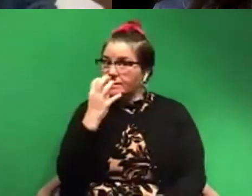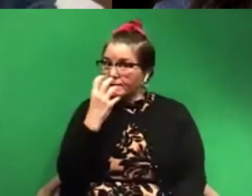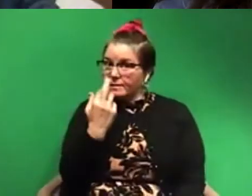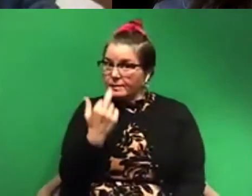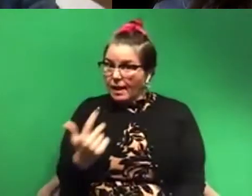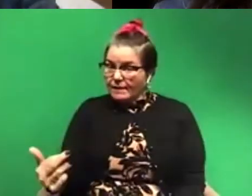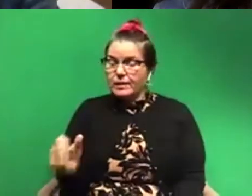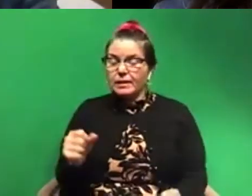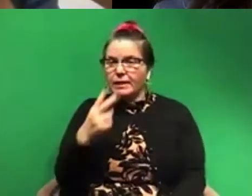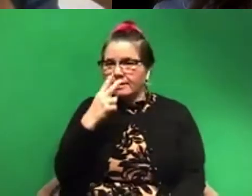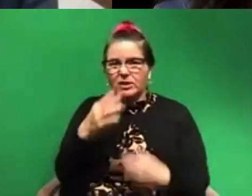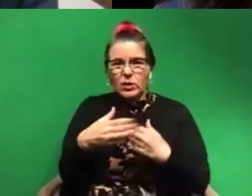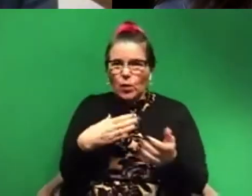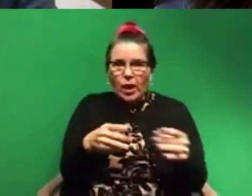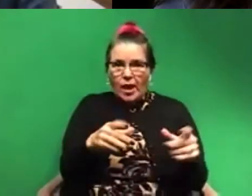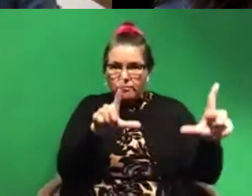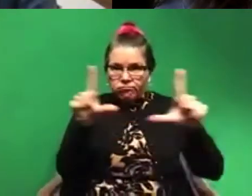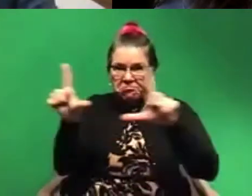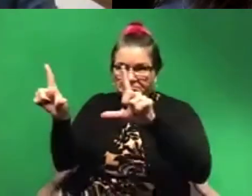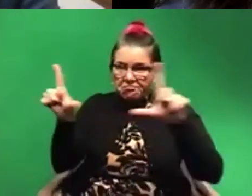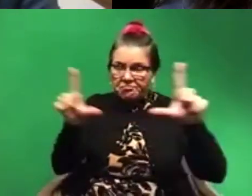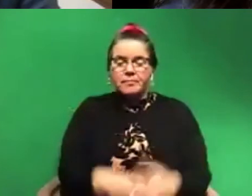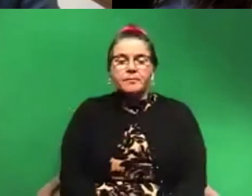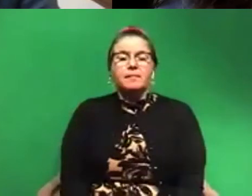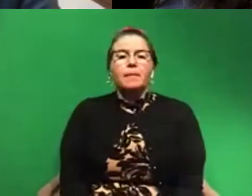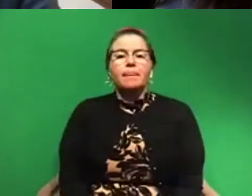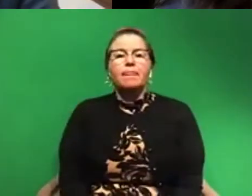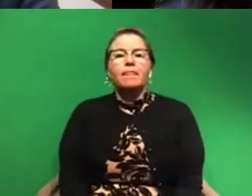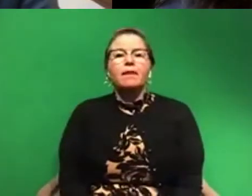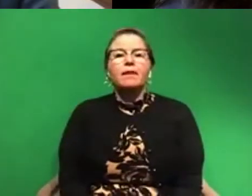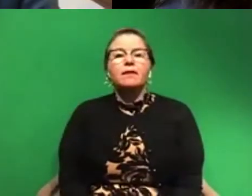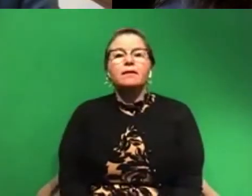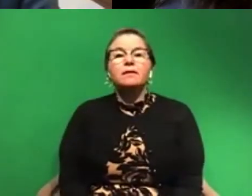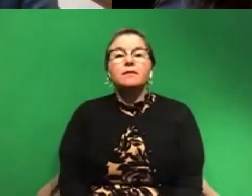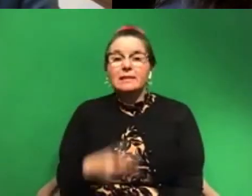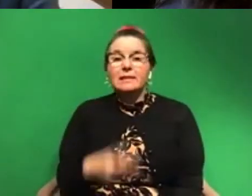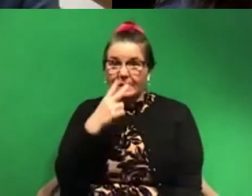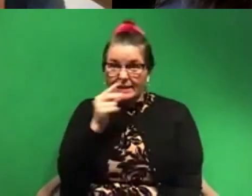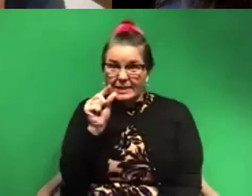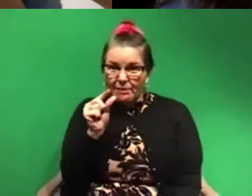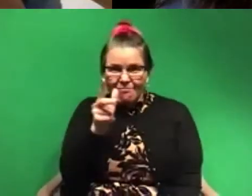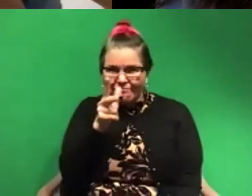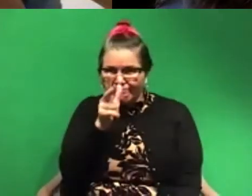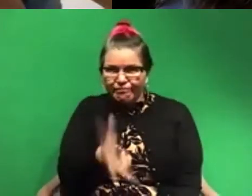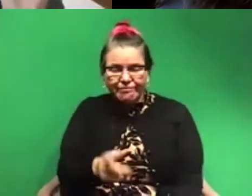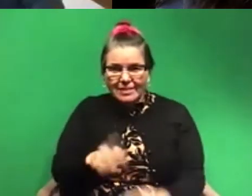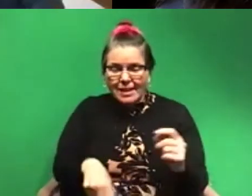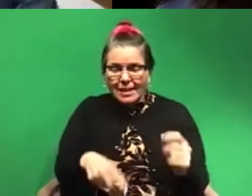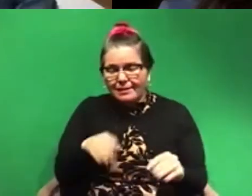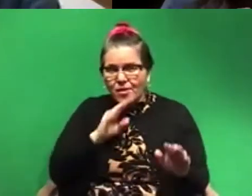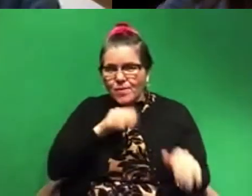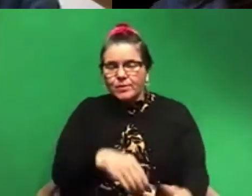Um, we're lousy at seeing small things under the ocean. Um, at least I'm speaking for myself for sure.